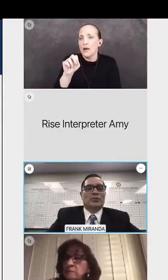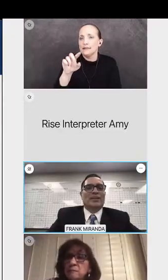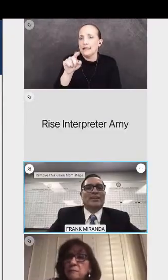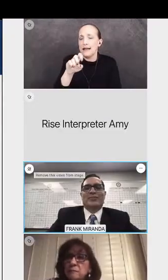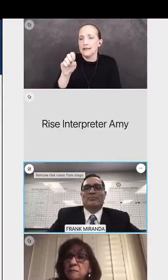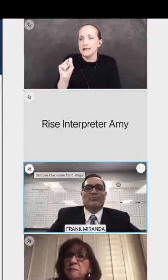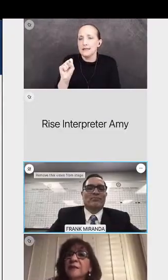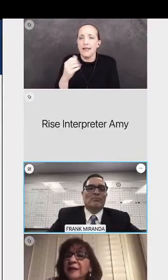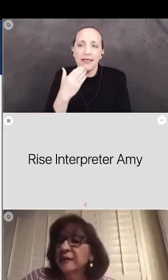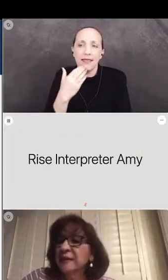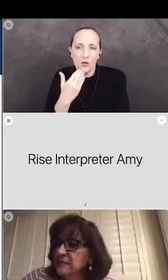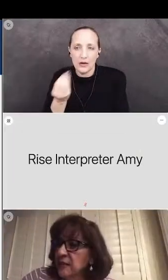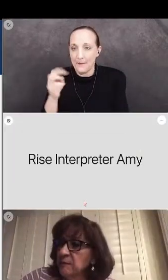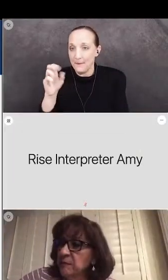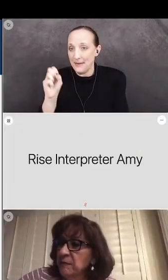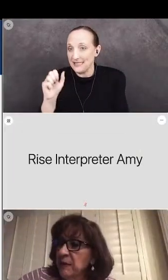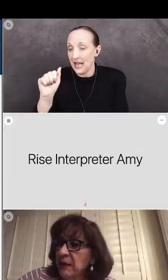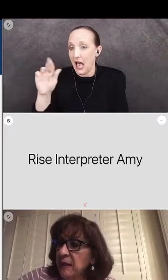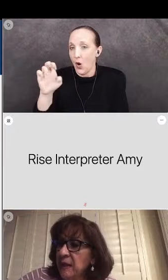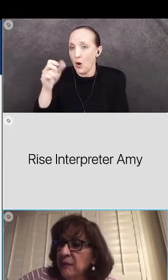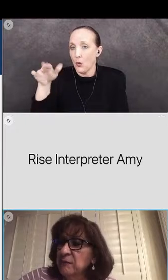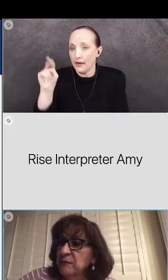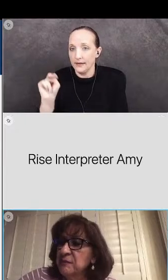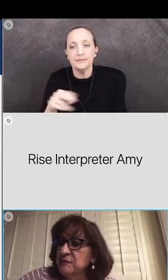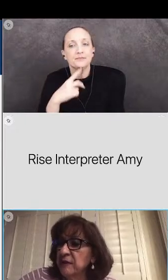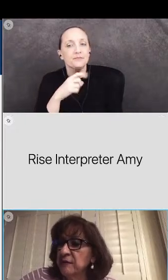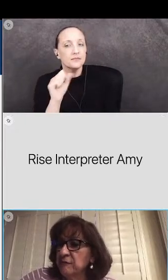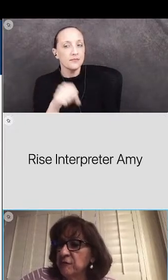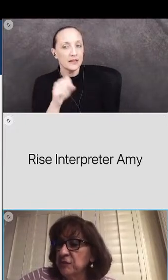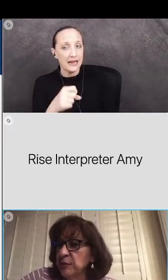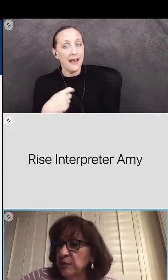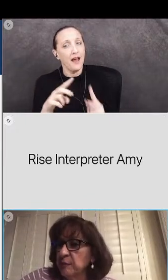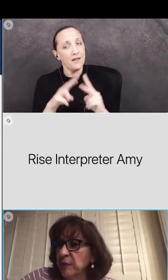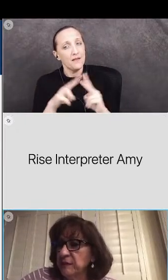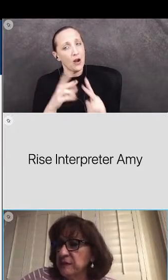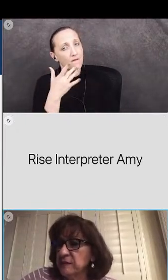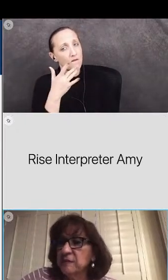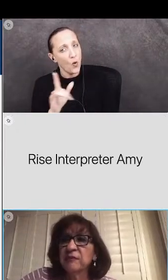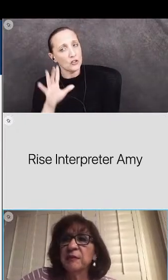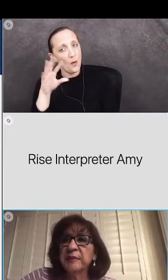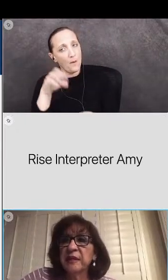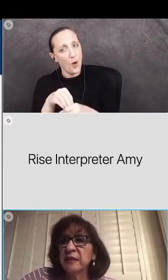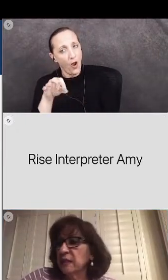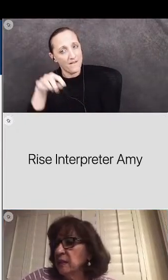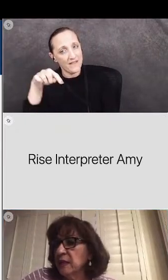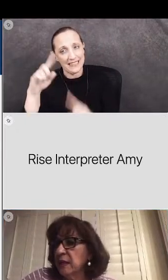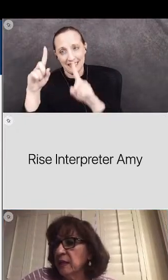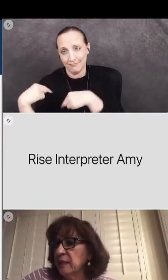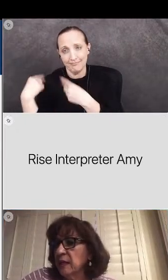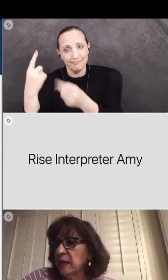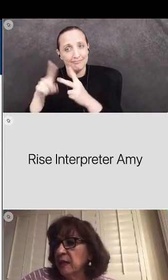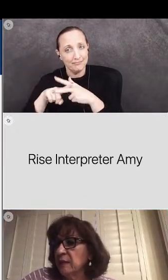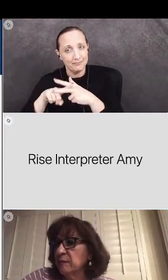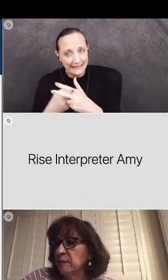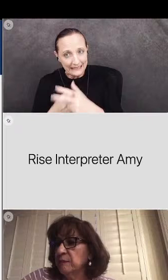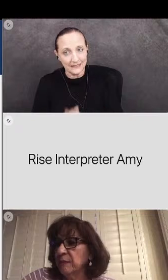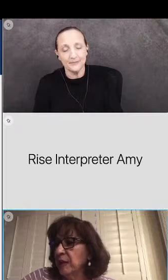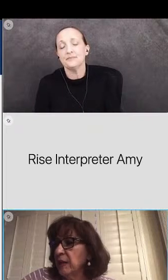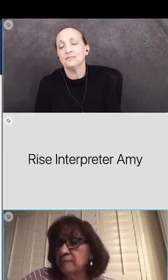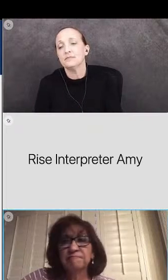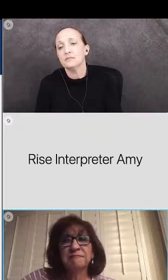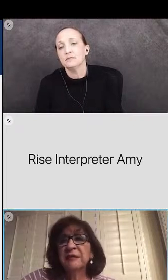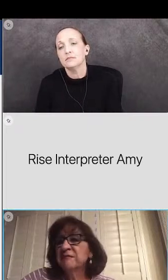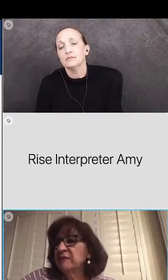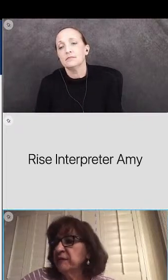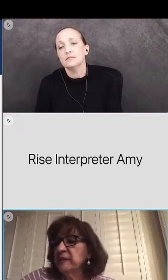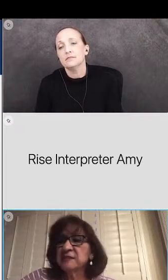thank you miss adegin yes um i i was very fortunate to be a part of this from the beginning and i am